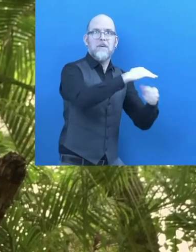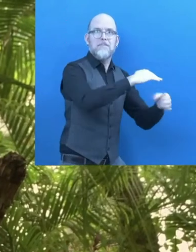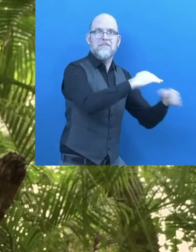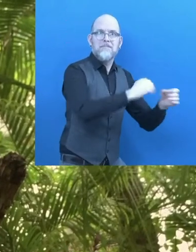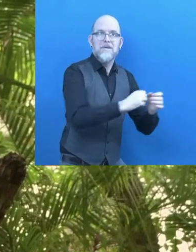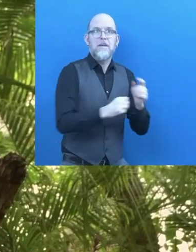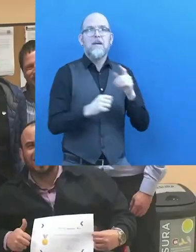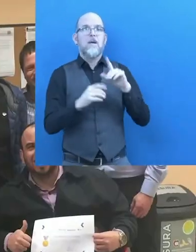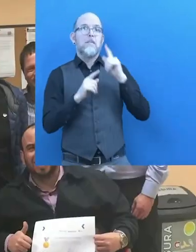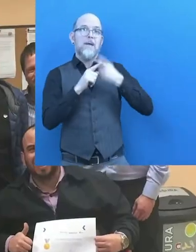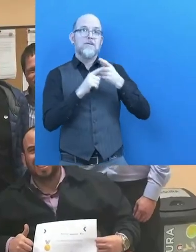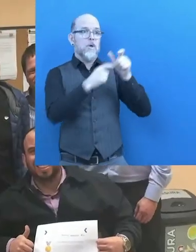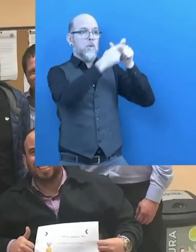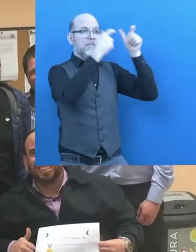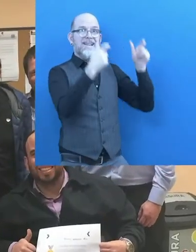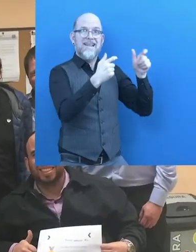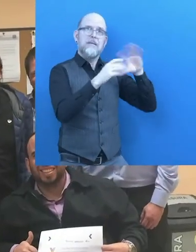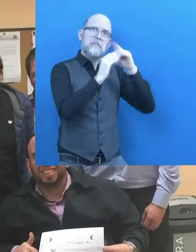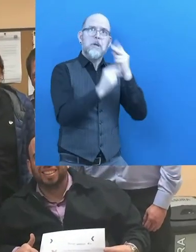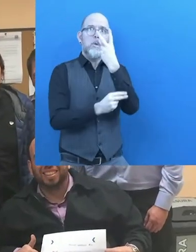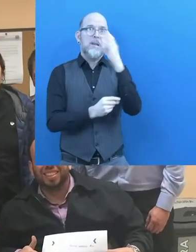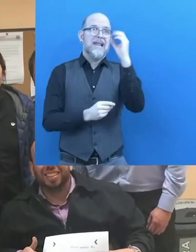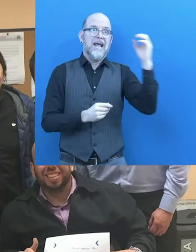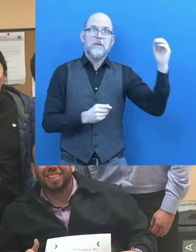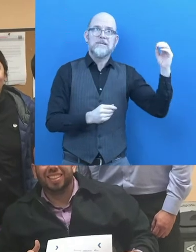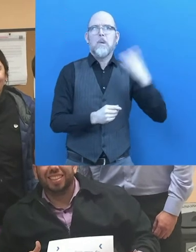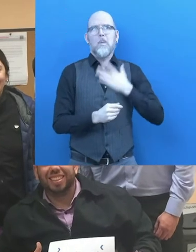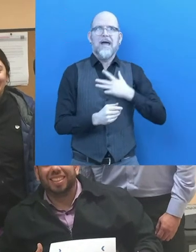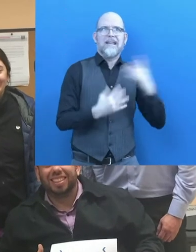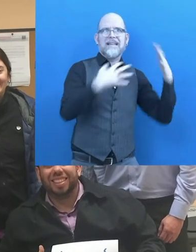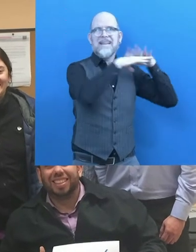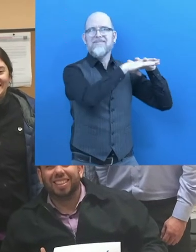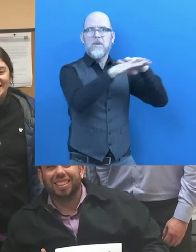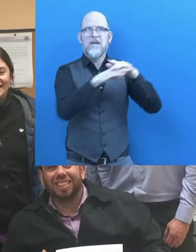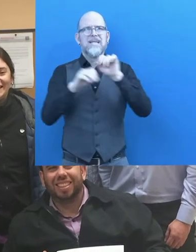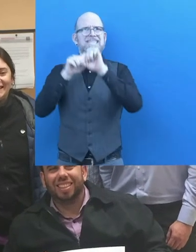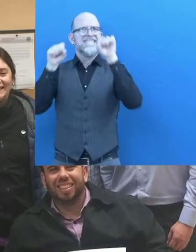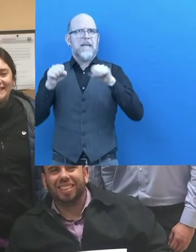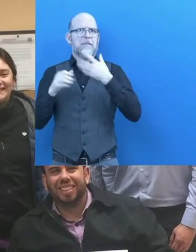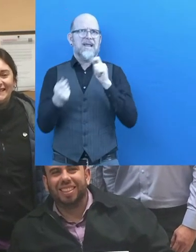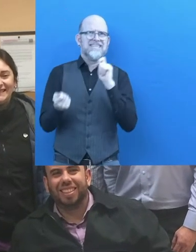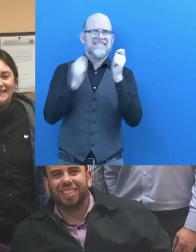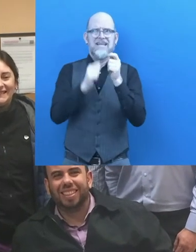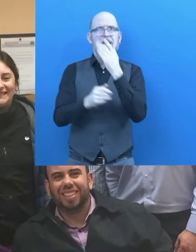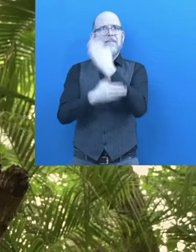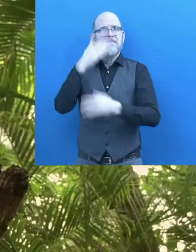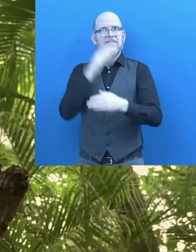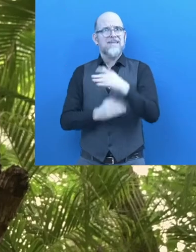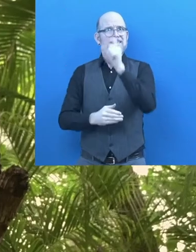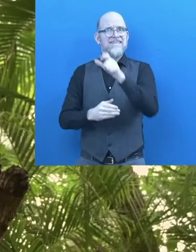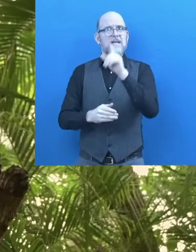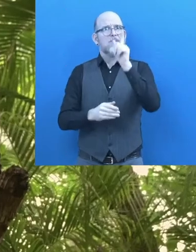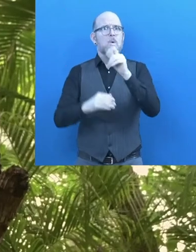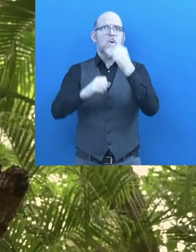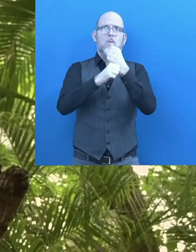,000 companies. Our goal is to create a systemic change, empowering the employment of persons with disabilities by